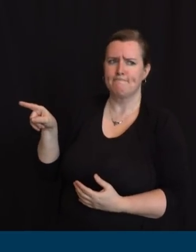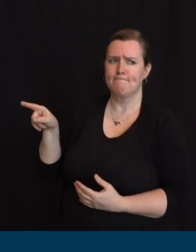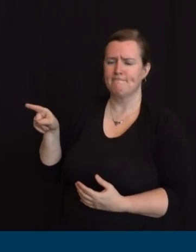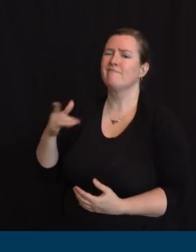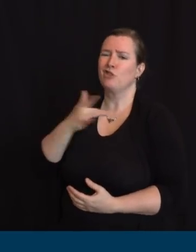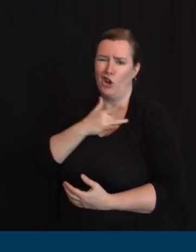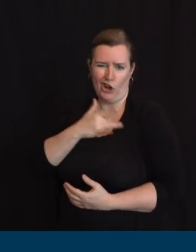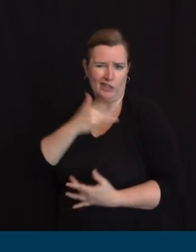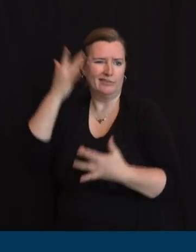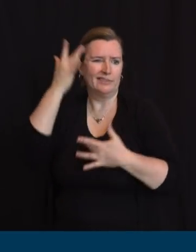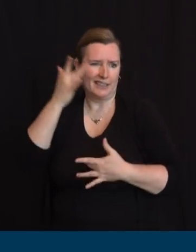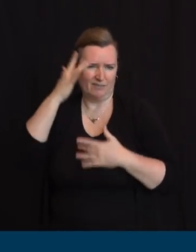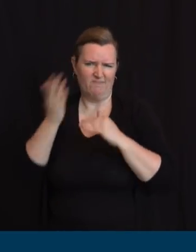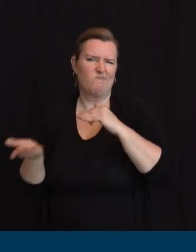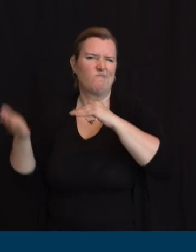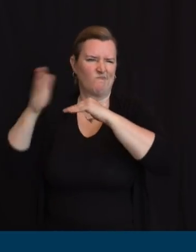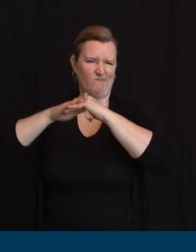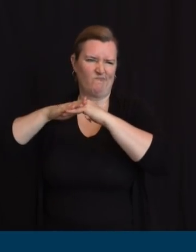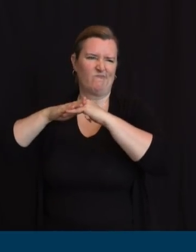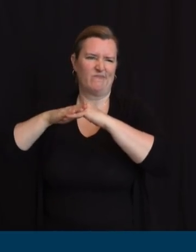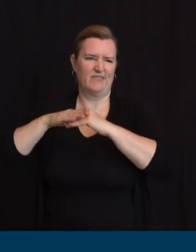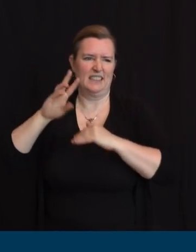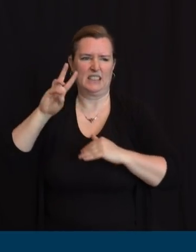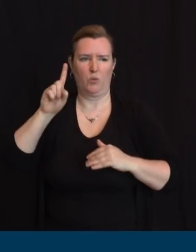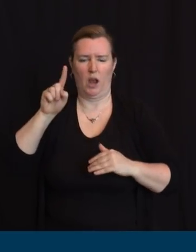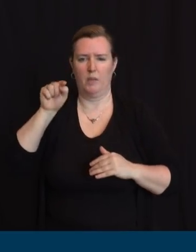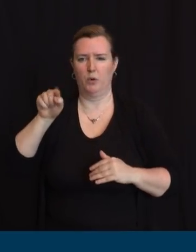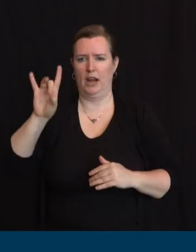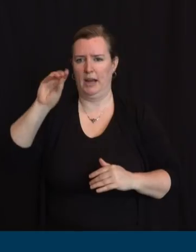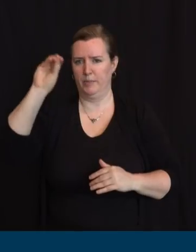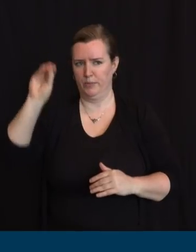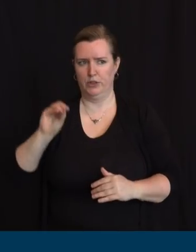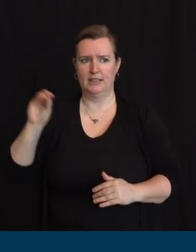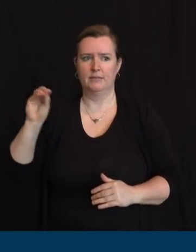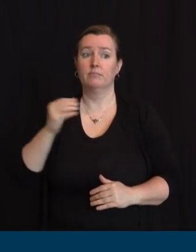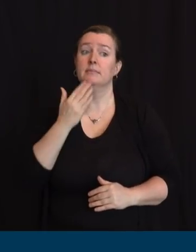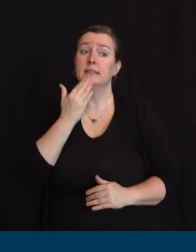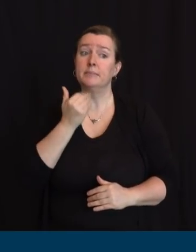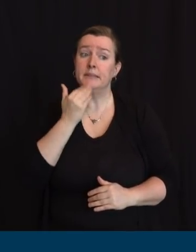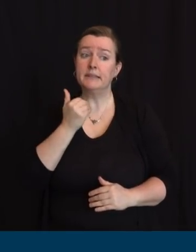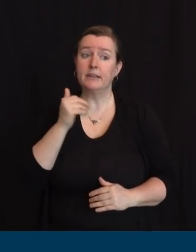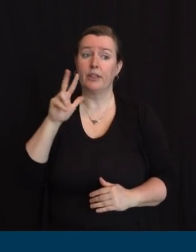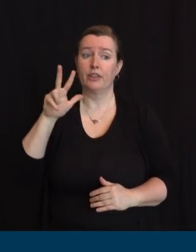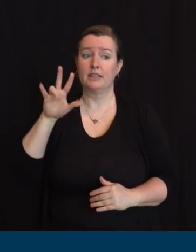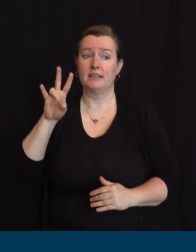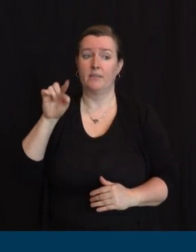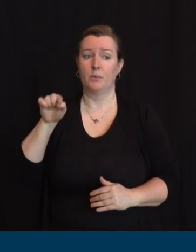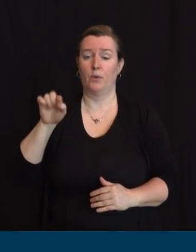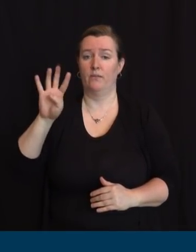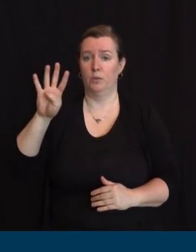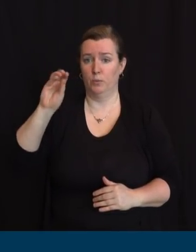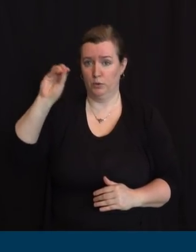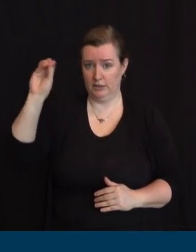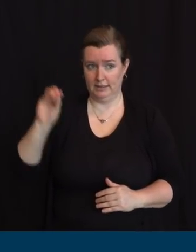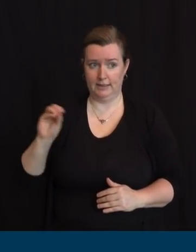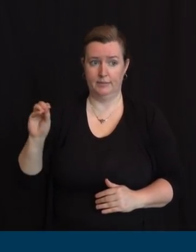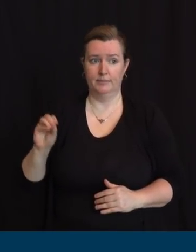.8%. Diabetes mellitus, 37.4%. Other chronic diseases, 30.3%.